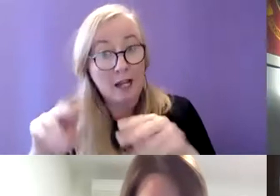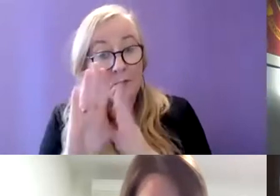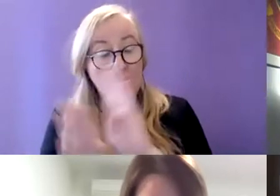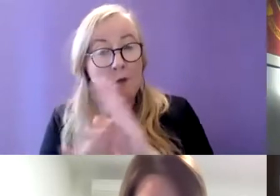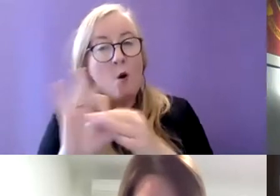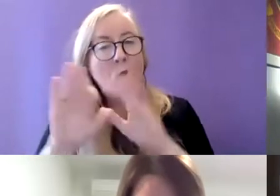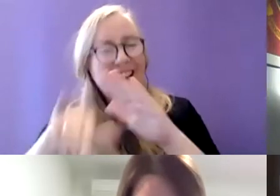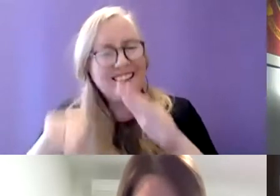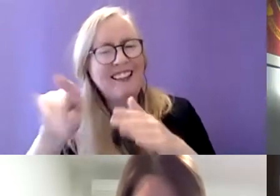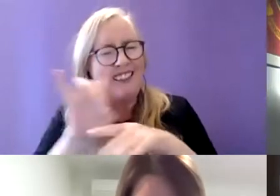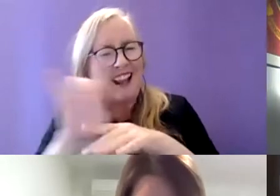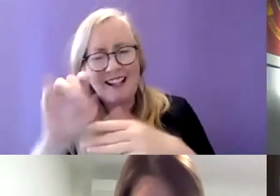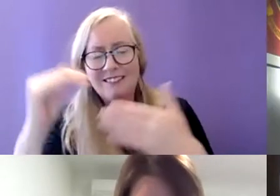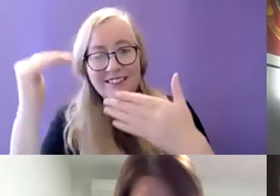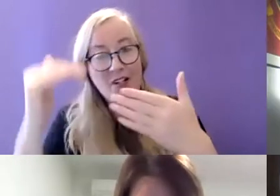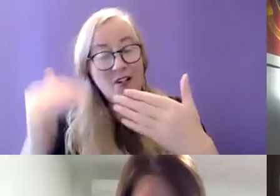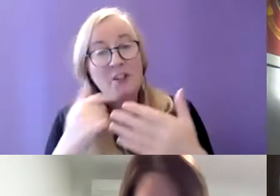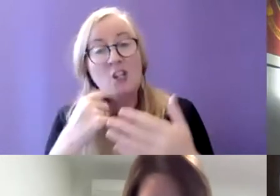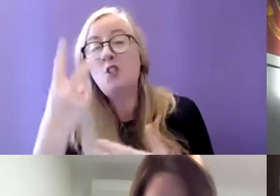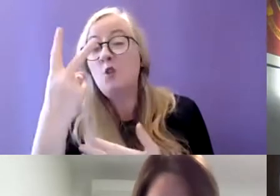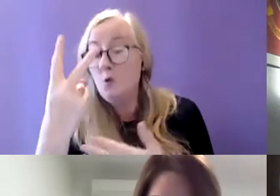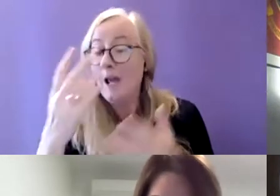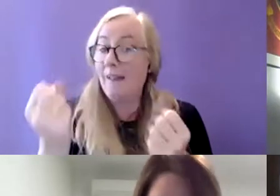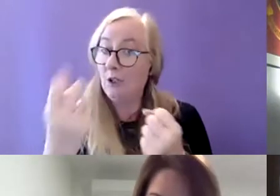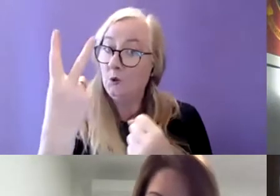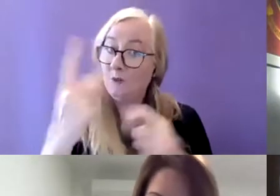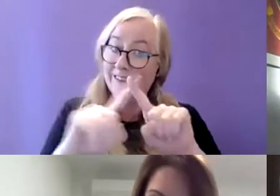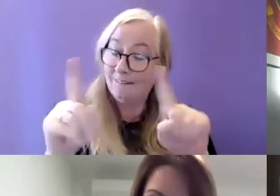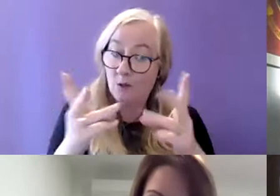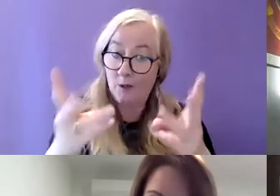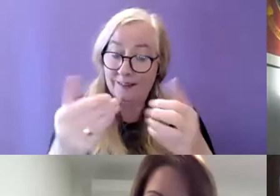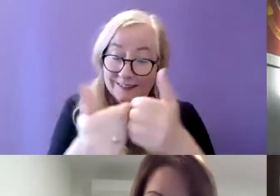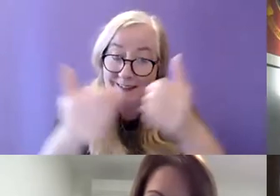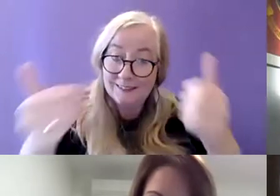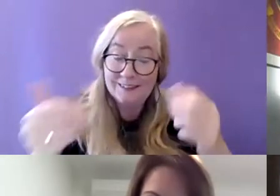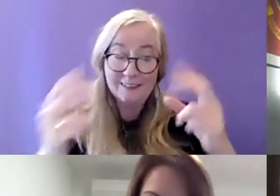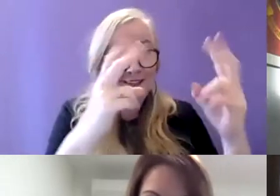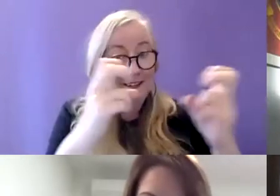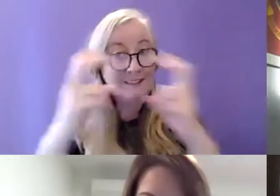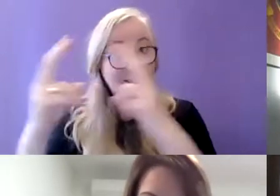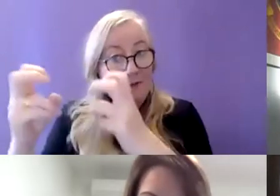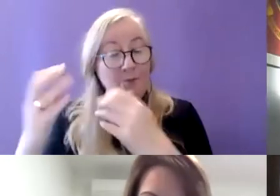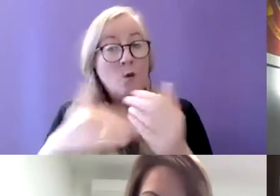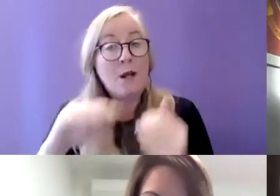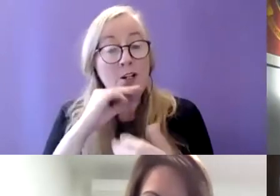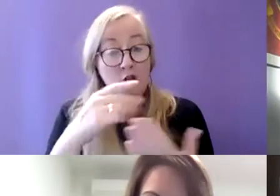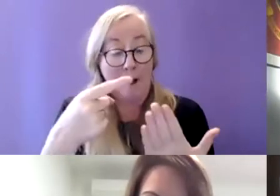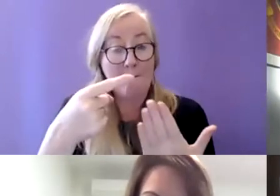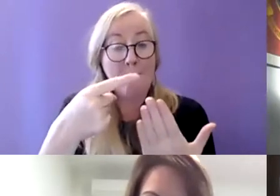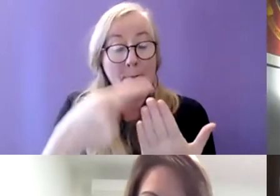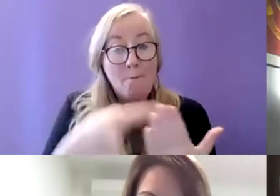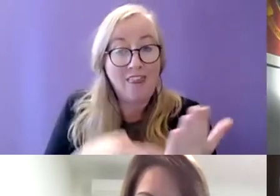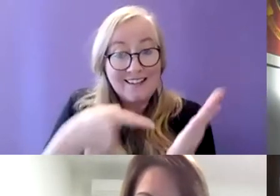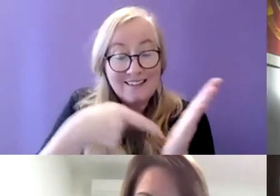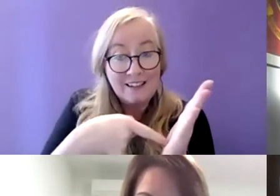those are the two distinctions in how we work so the policy as I understand